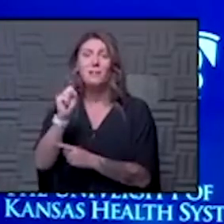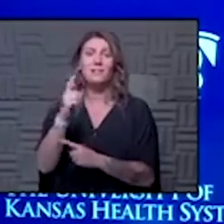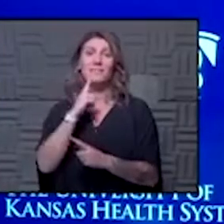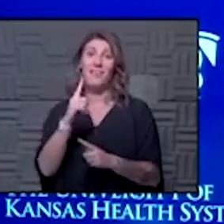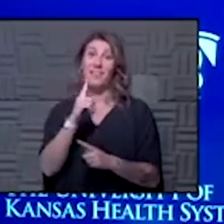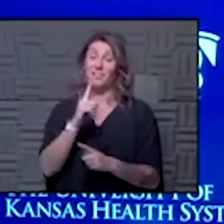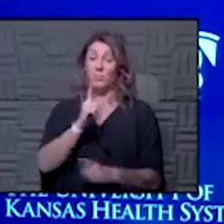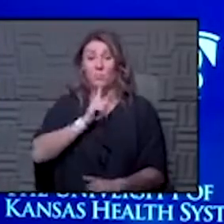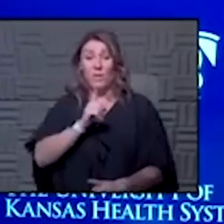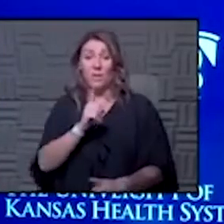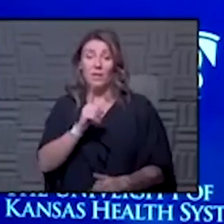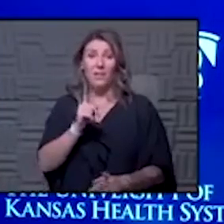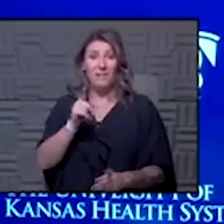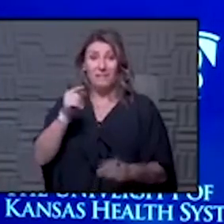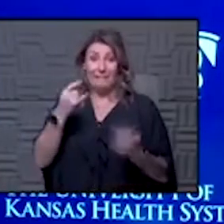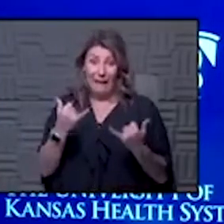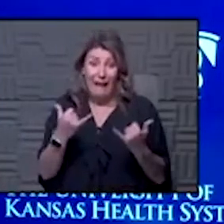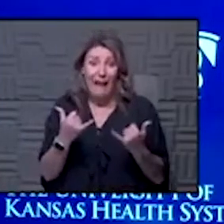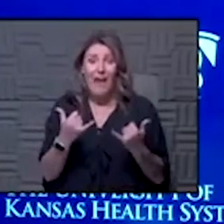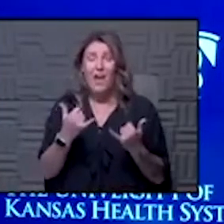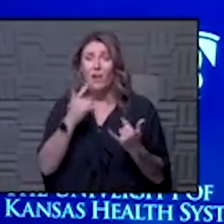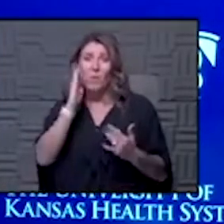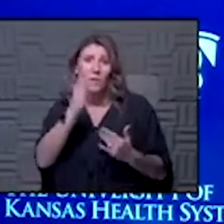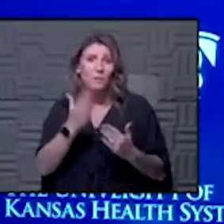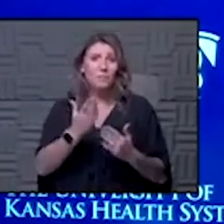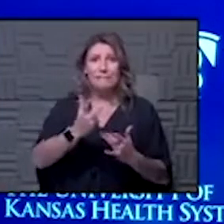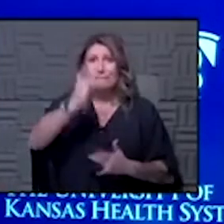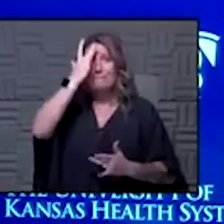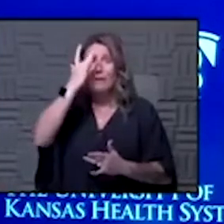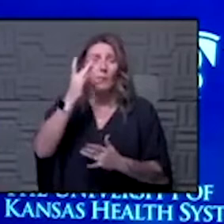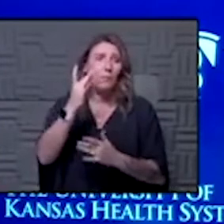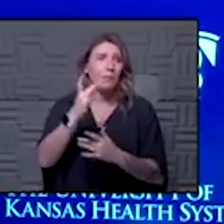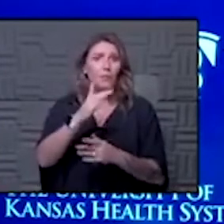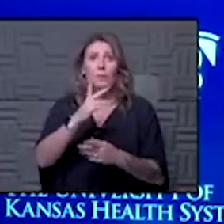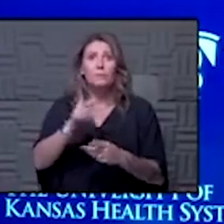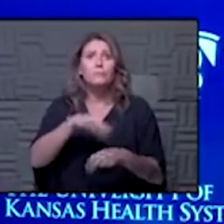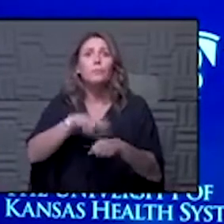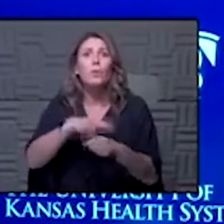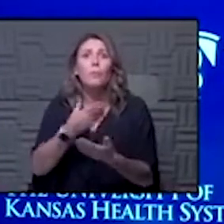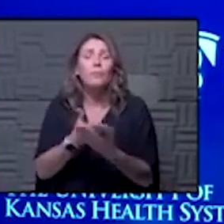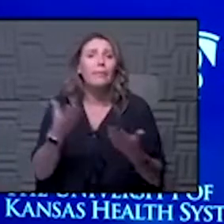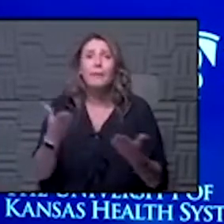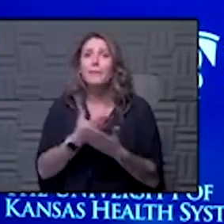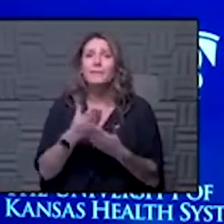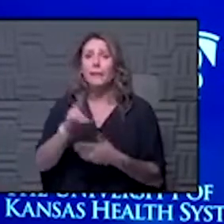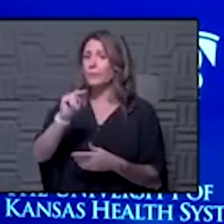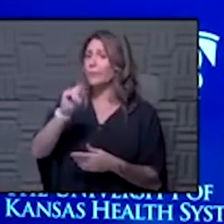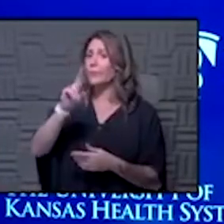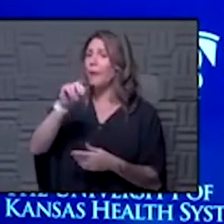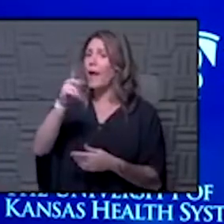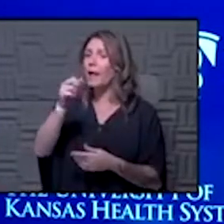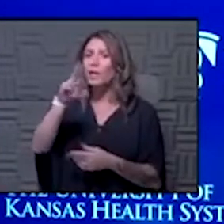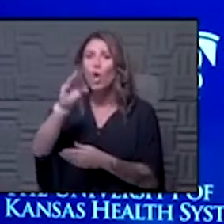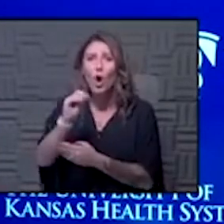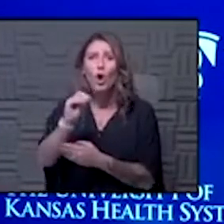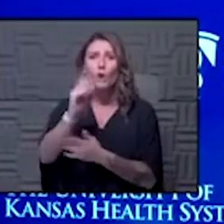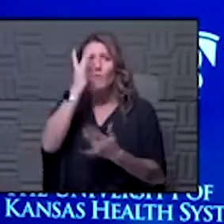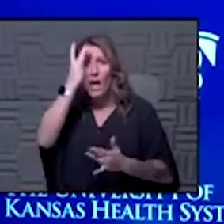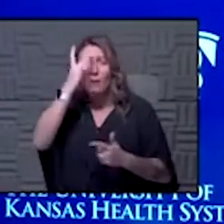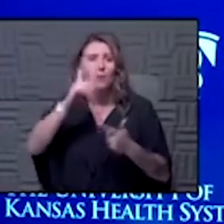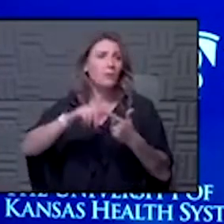get sick with our stuff and whether it's just a regular rhino virus or whatever other common cold viruses are out there other common coronavirus